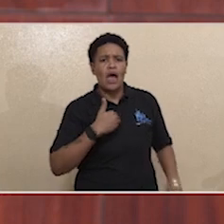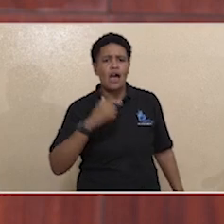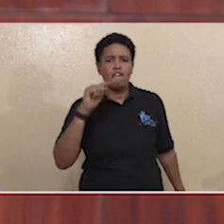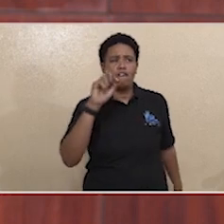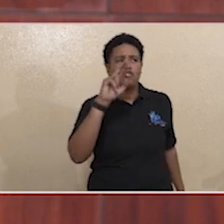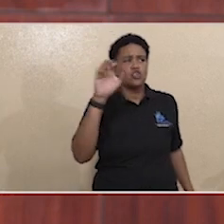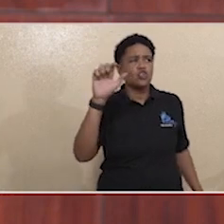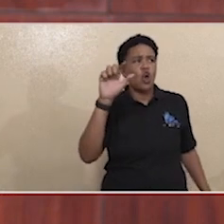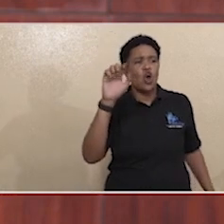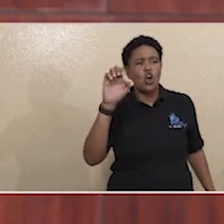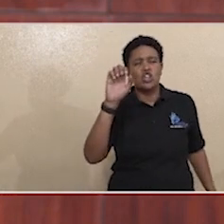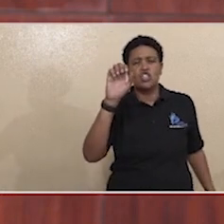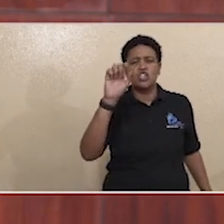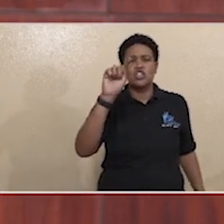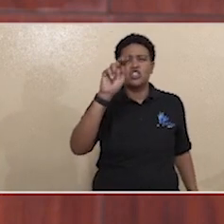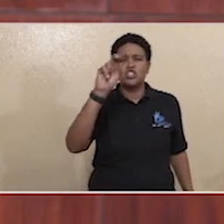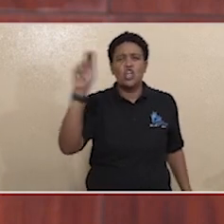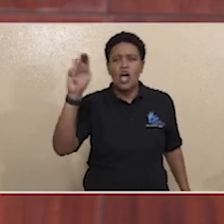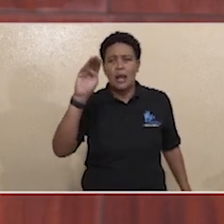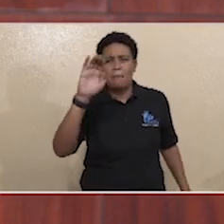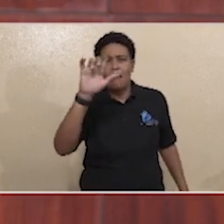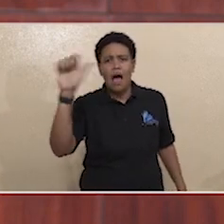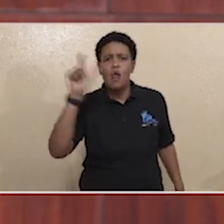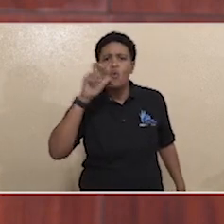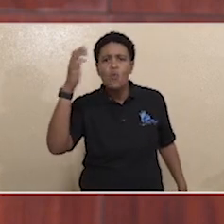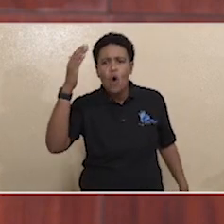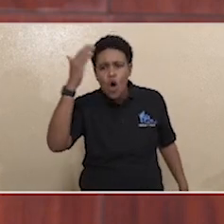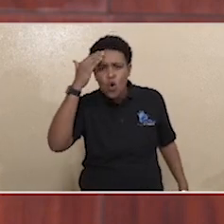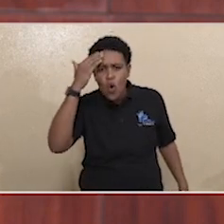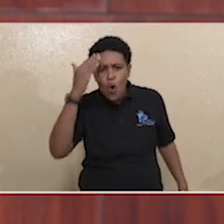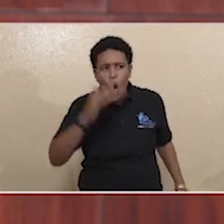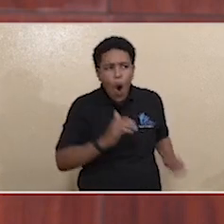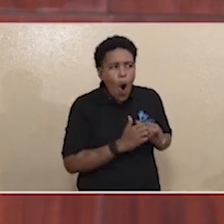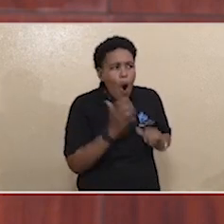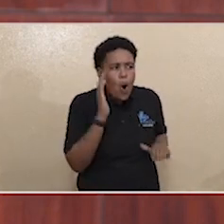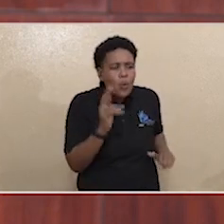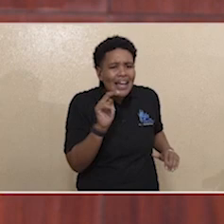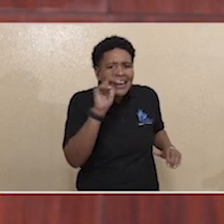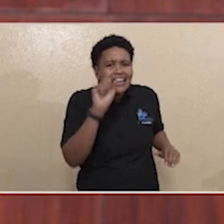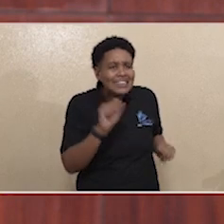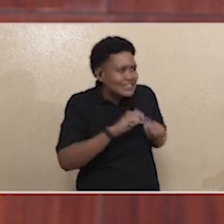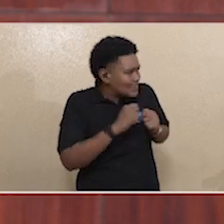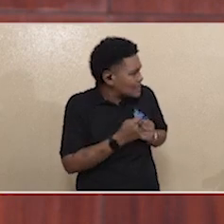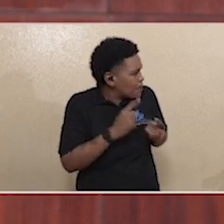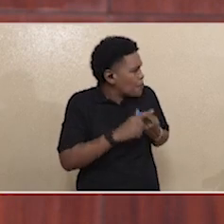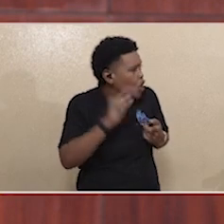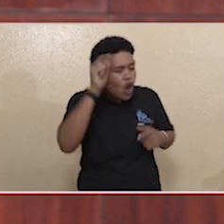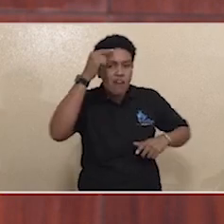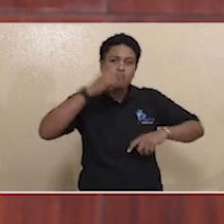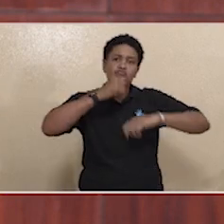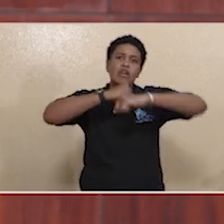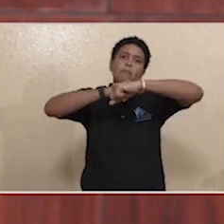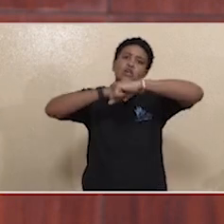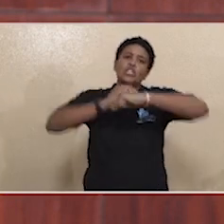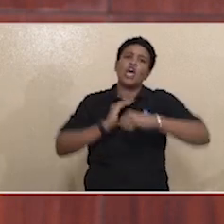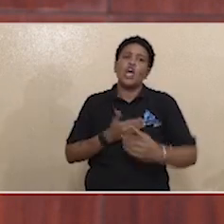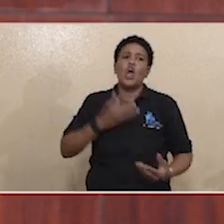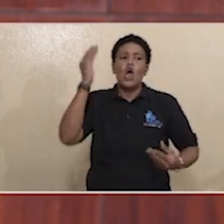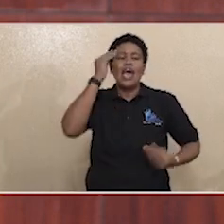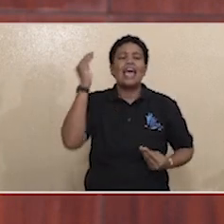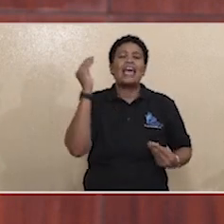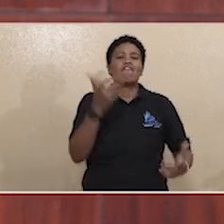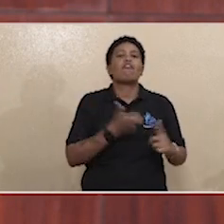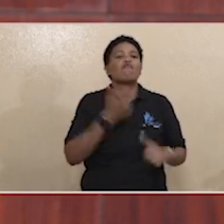McCullough who wants to know, how will they, I assume the NITS team, and the government, protect our information from